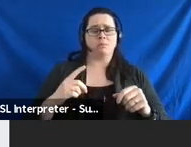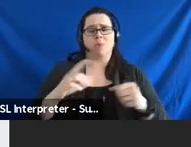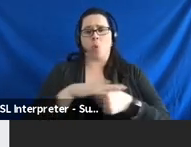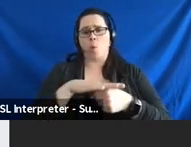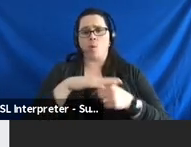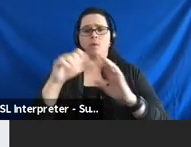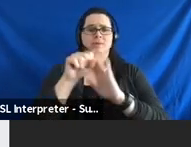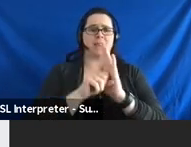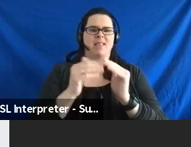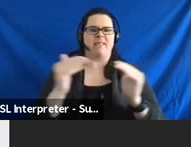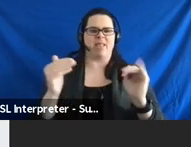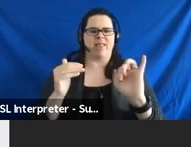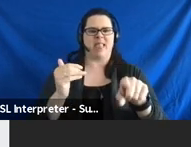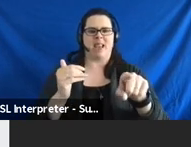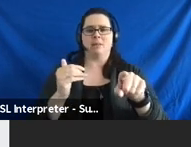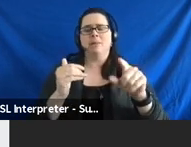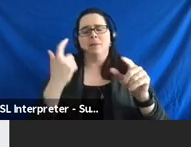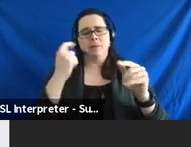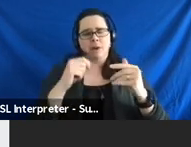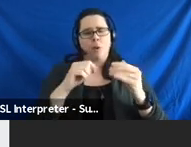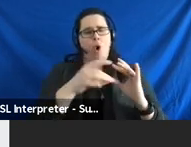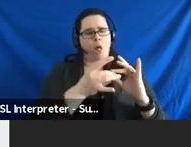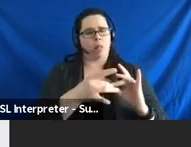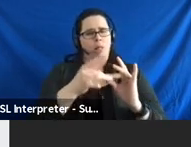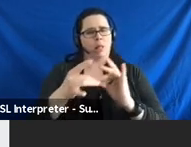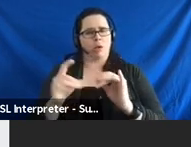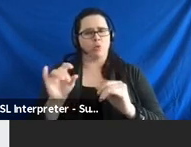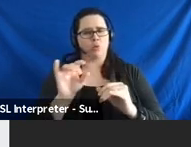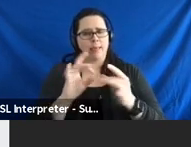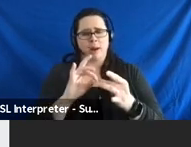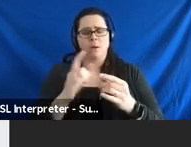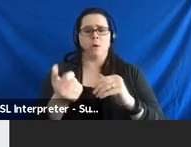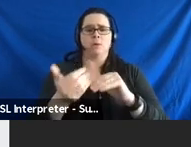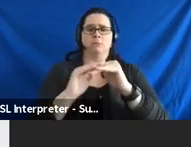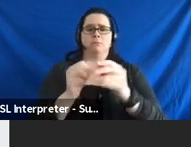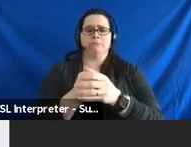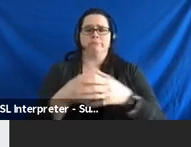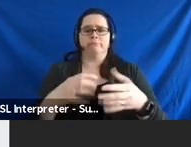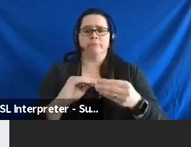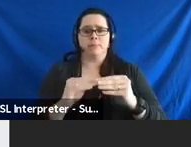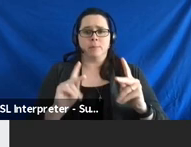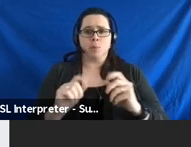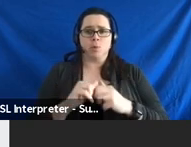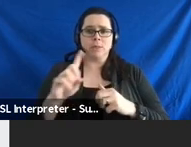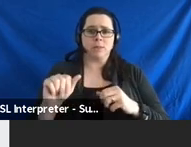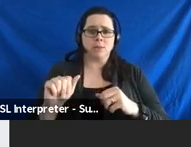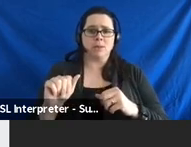So, you can kind of see this is there, these are all kind of related where we're wanting to increase the amount of people with disabilities that serve on